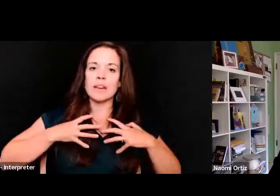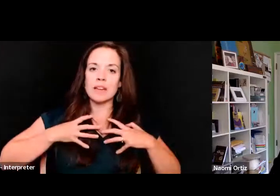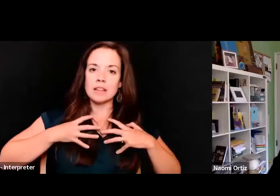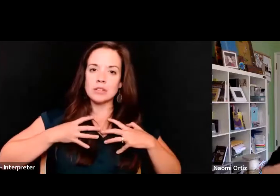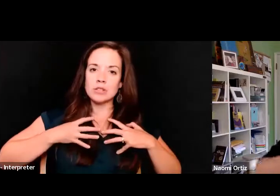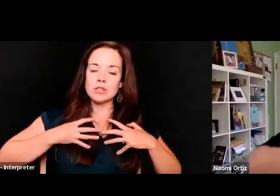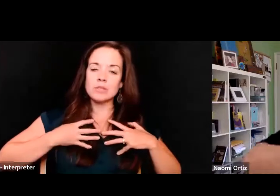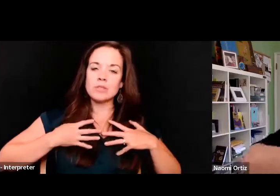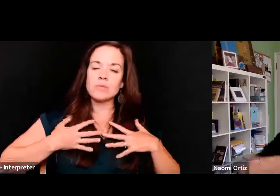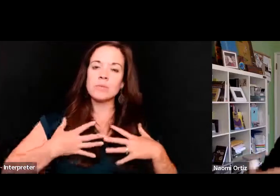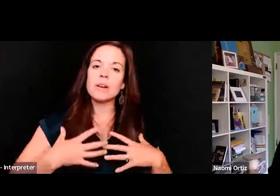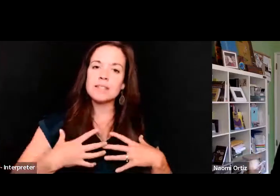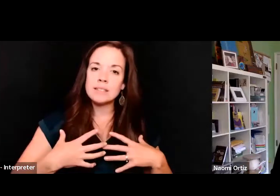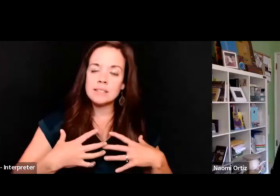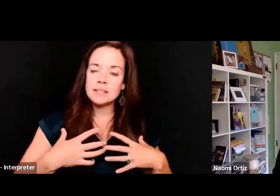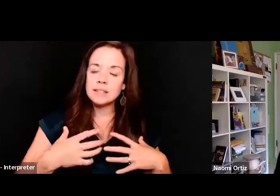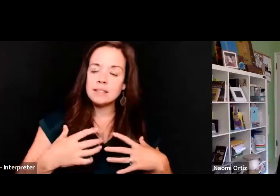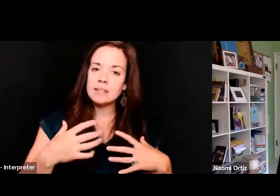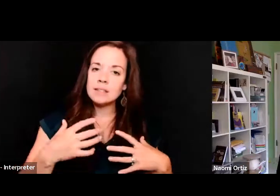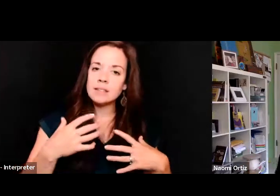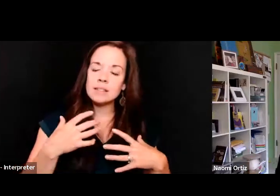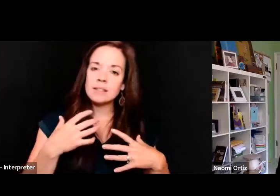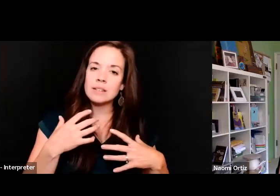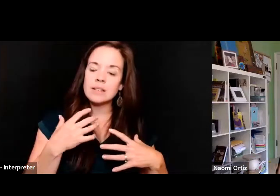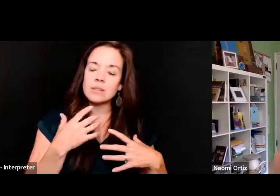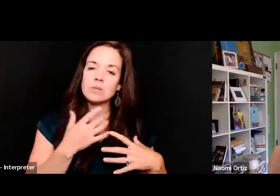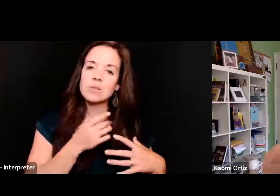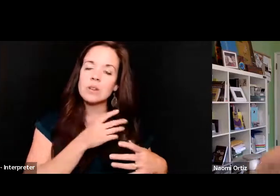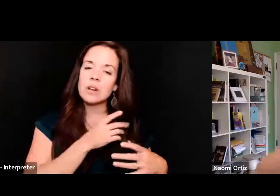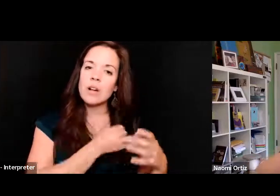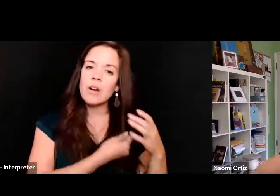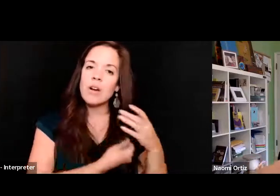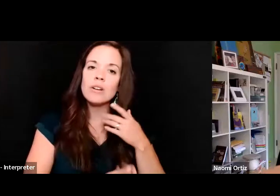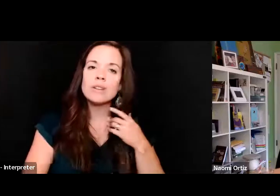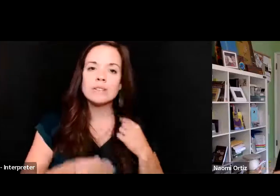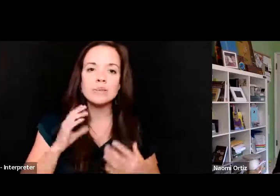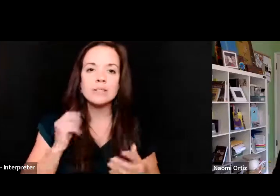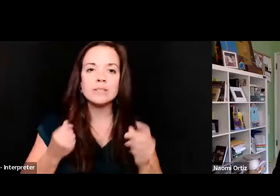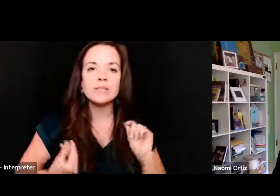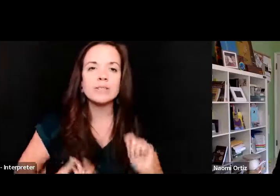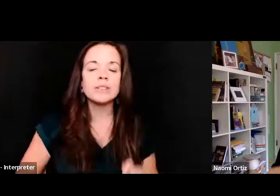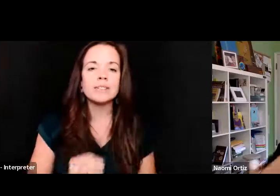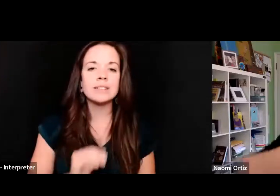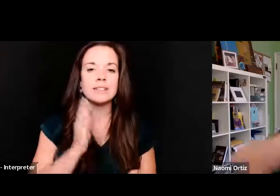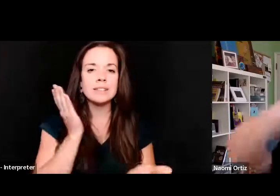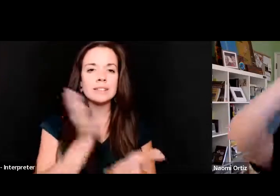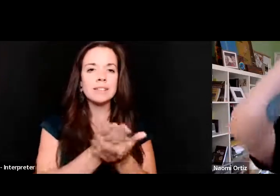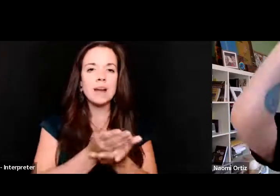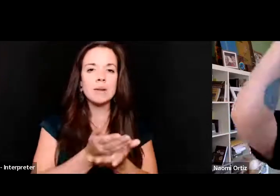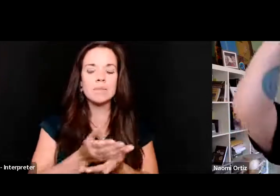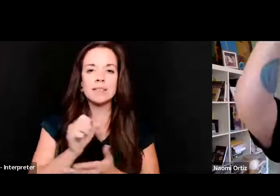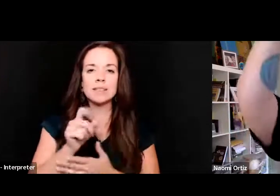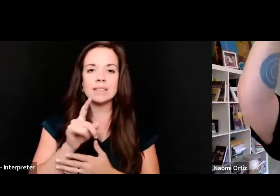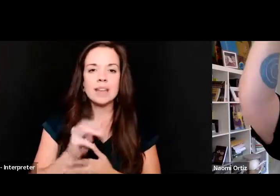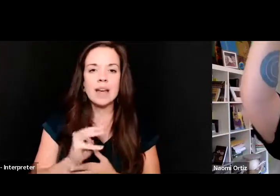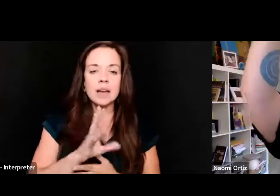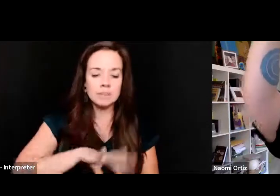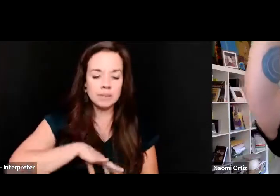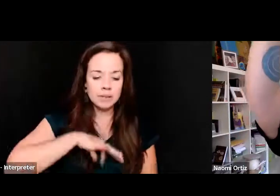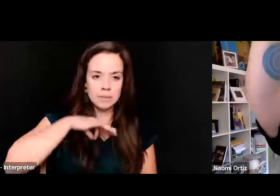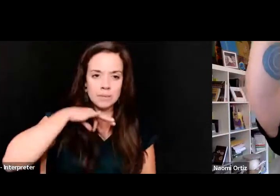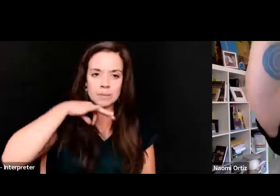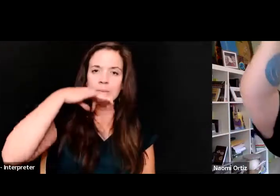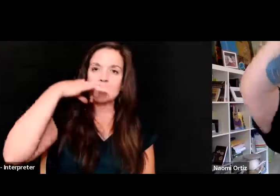Twirl heart knee between fingers. Wrist rotate to catch the stem. Pull it up towards light.